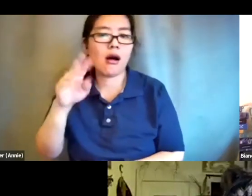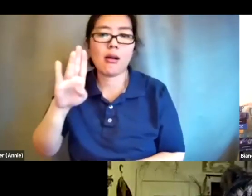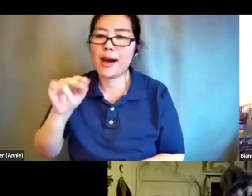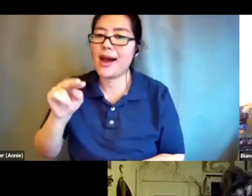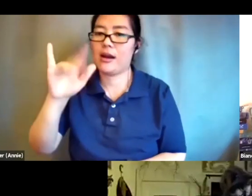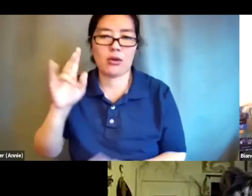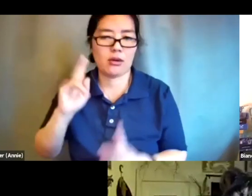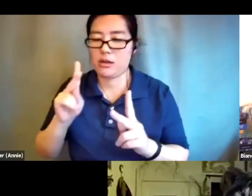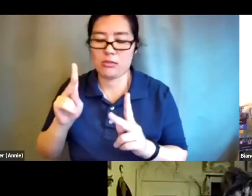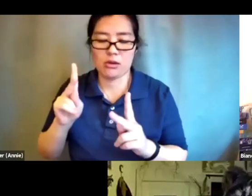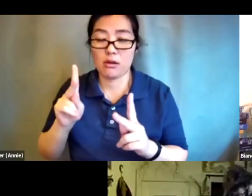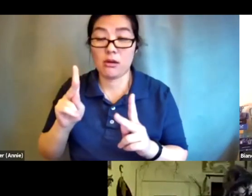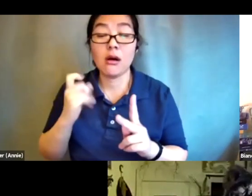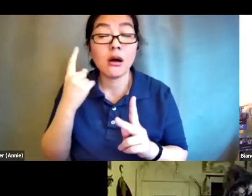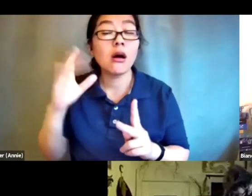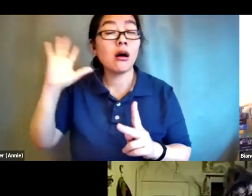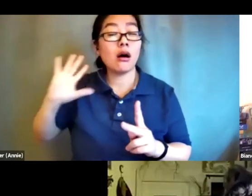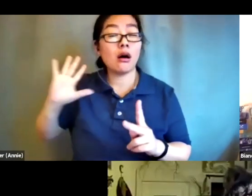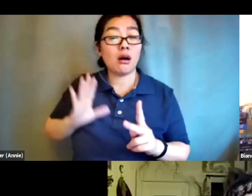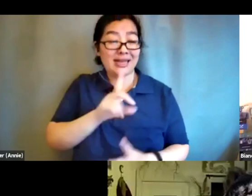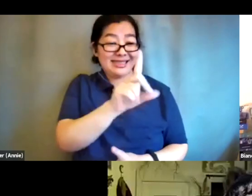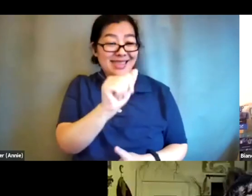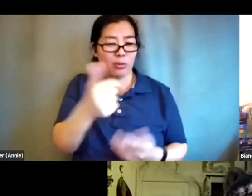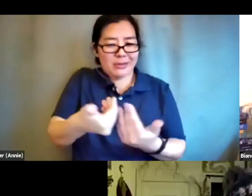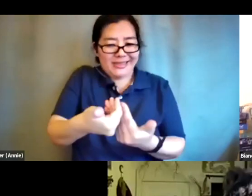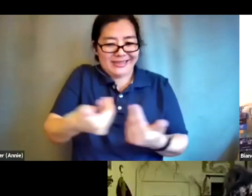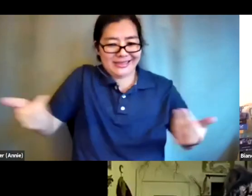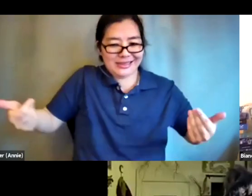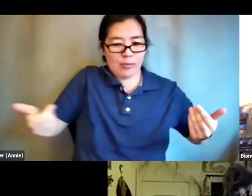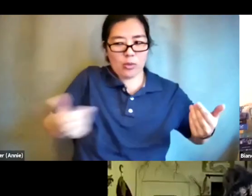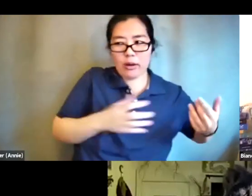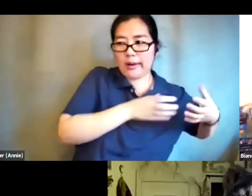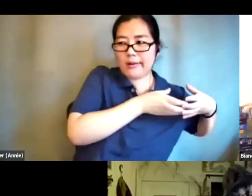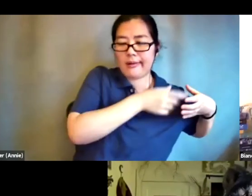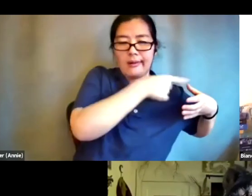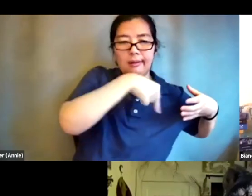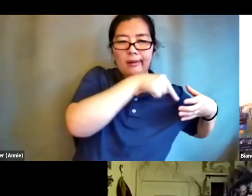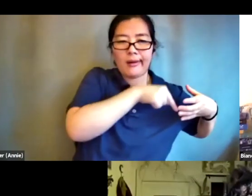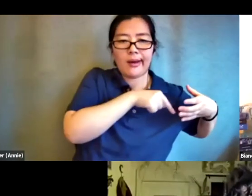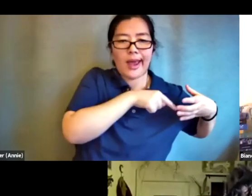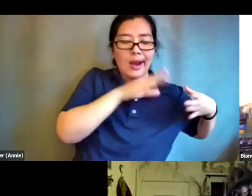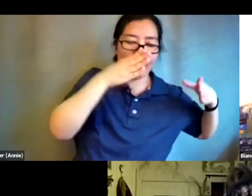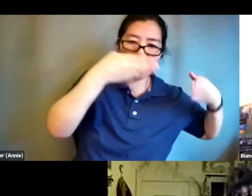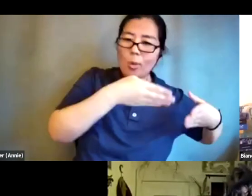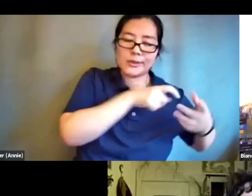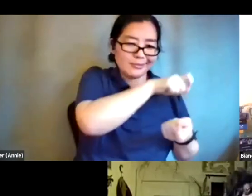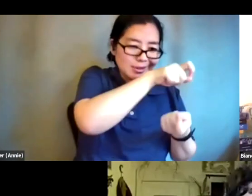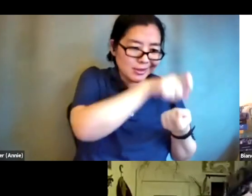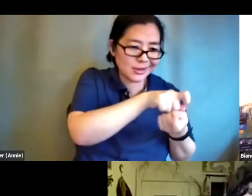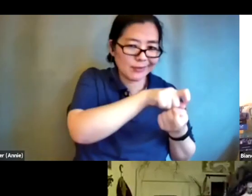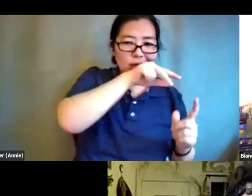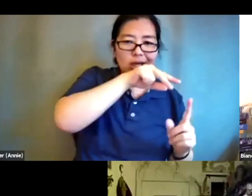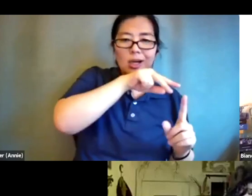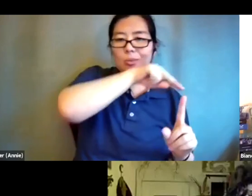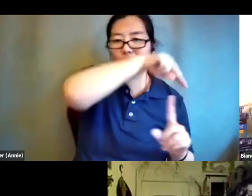been so single issue focused and really kind of prioritize certain disabled perspectives um they were complicating